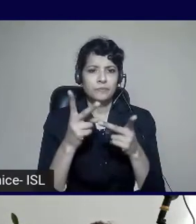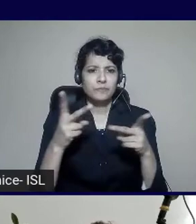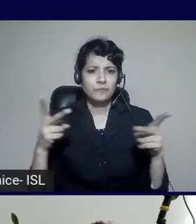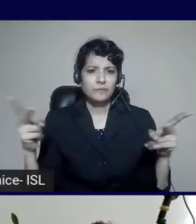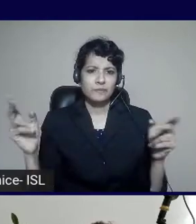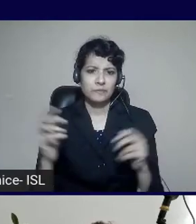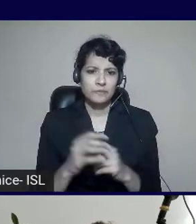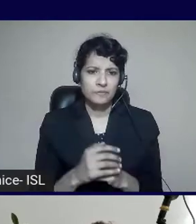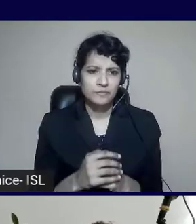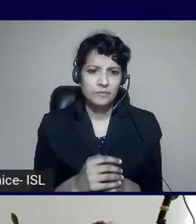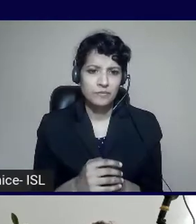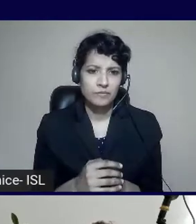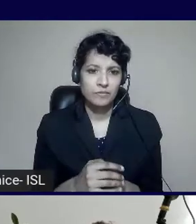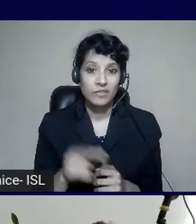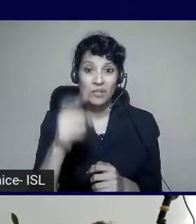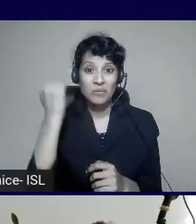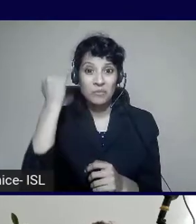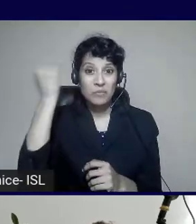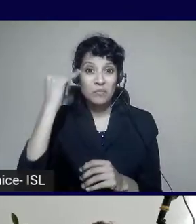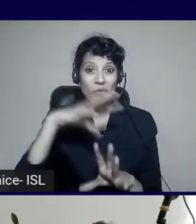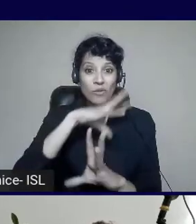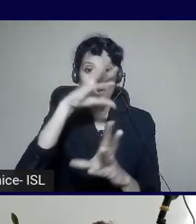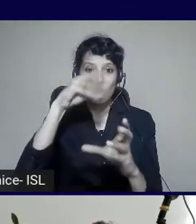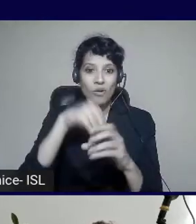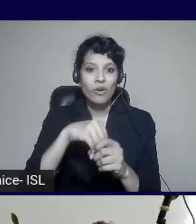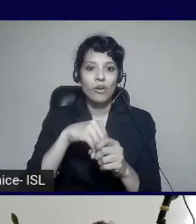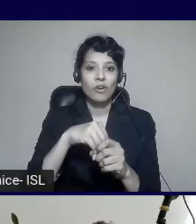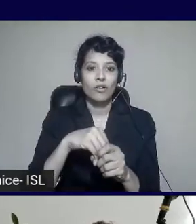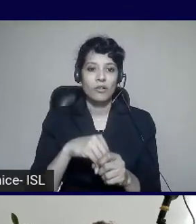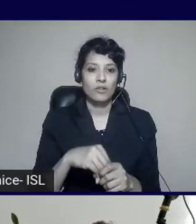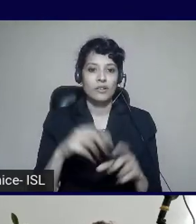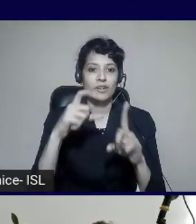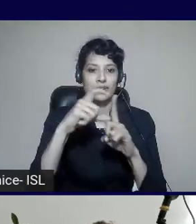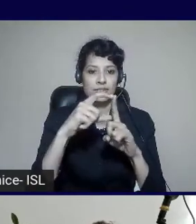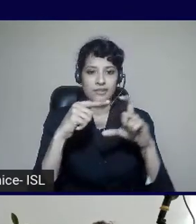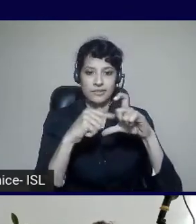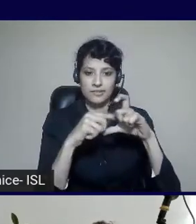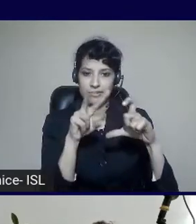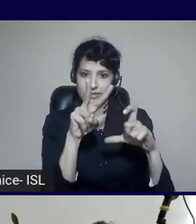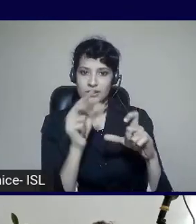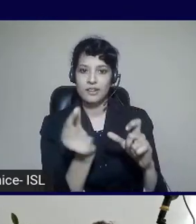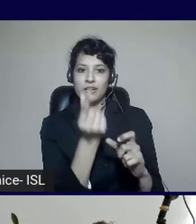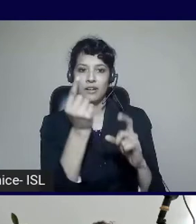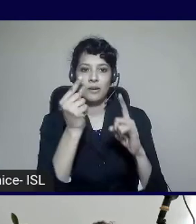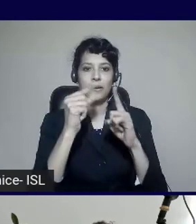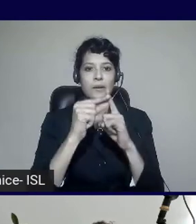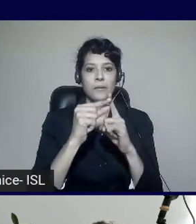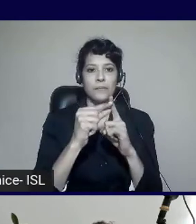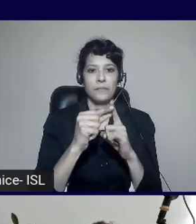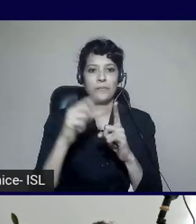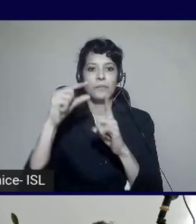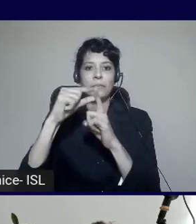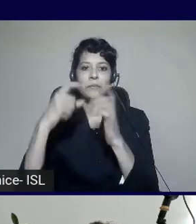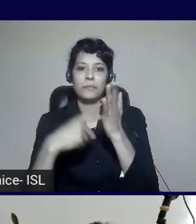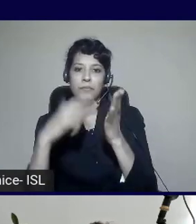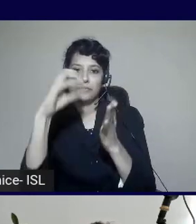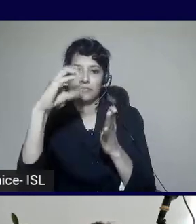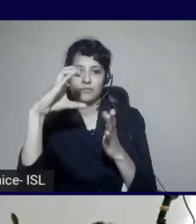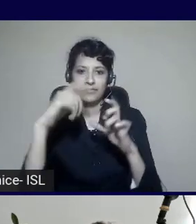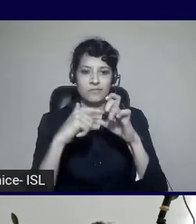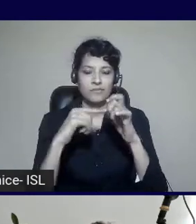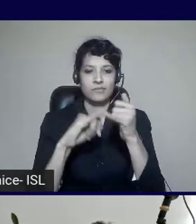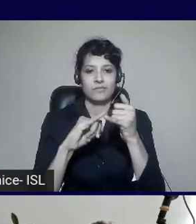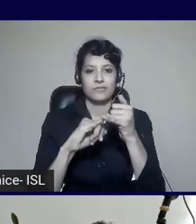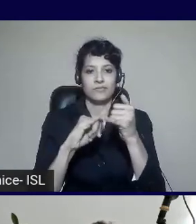entire project running in a DevOps process. So if I go here. And I'm going to open up. Let's go